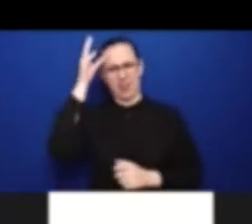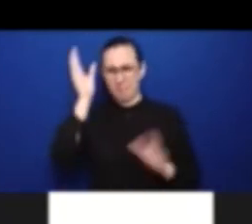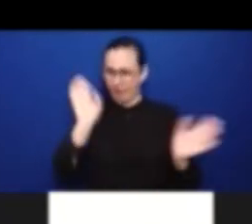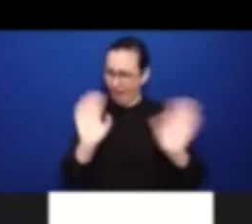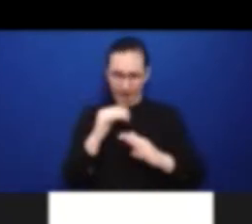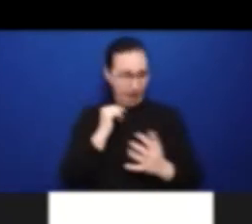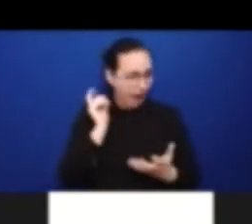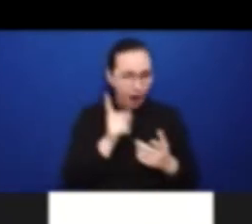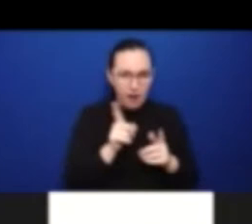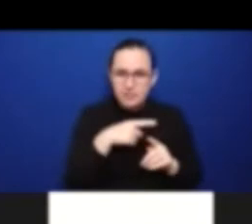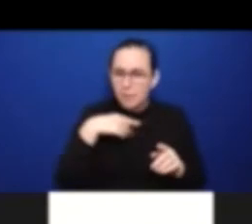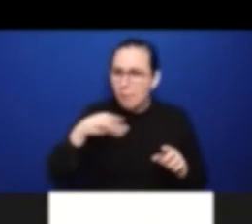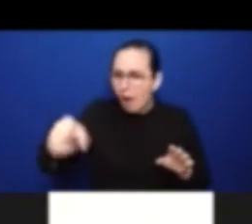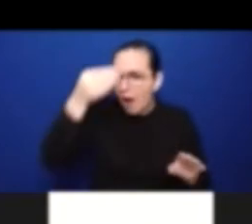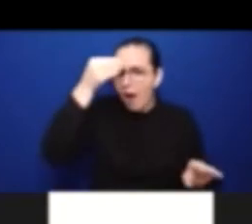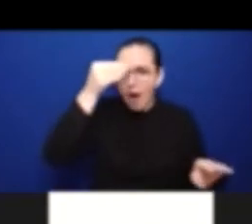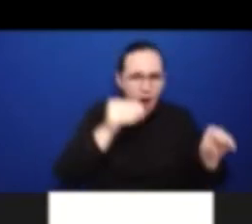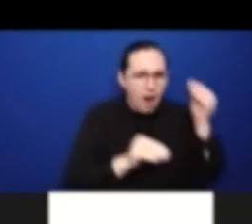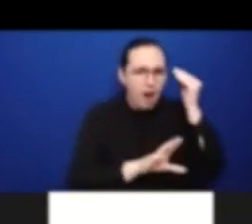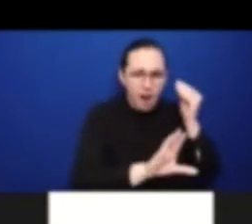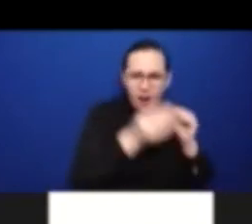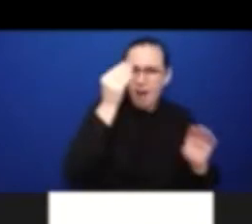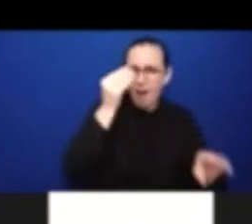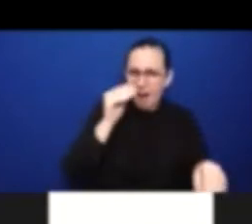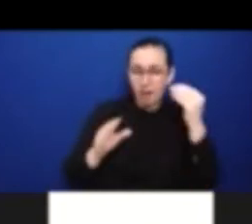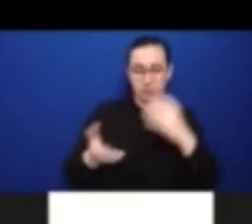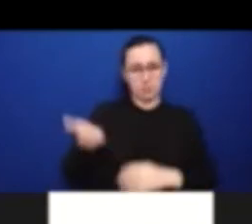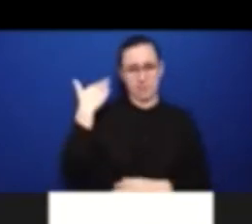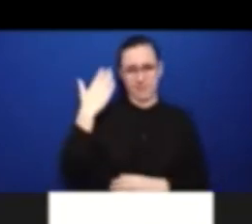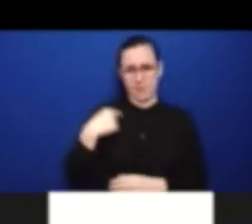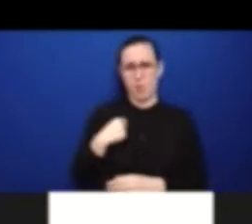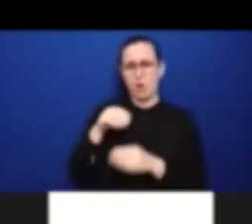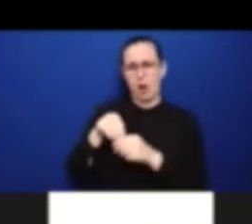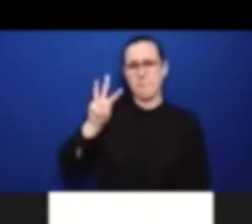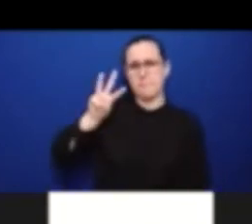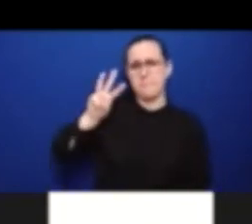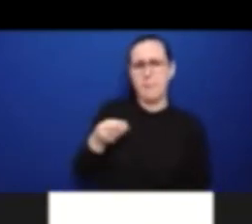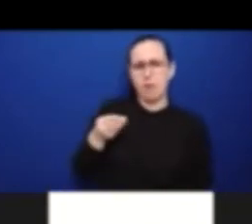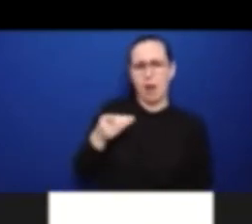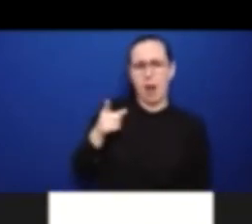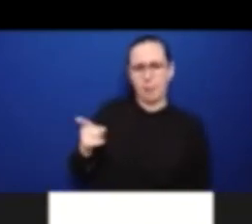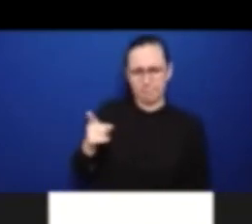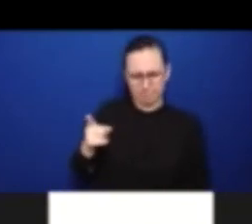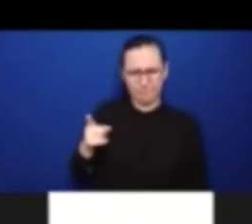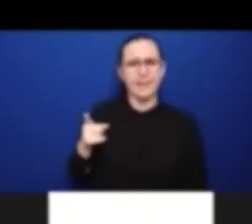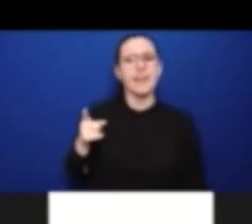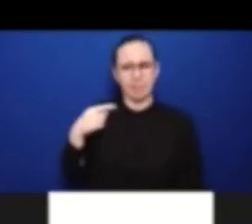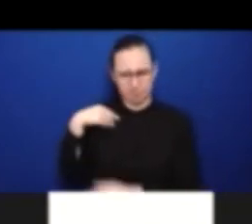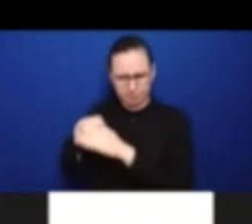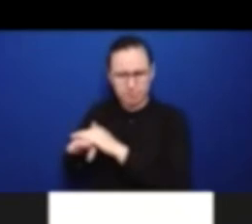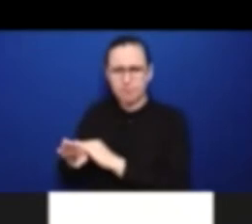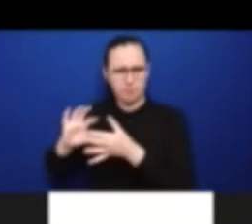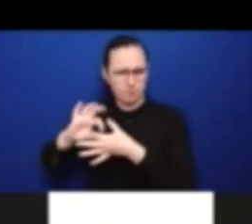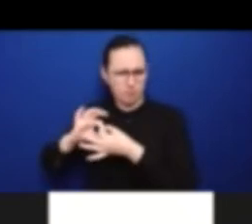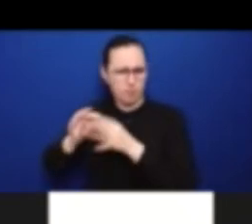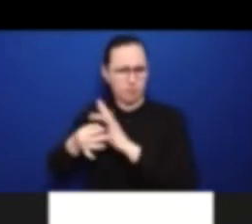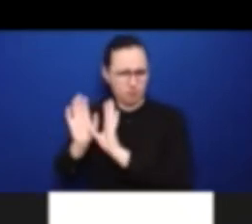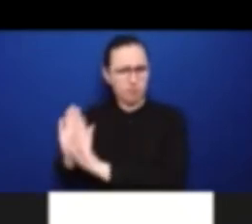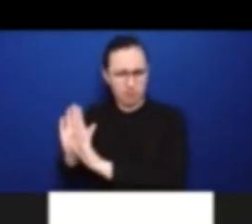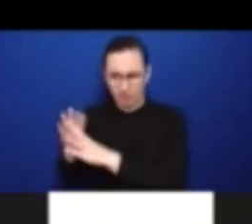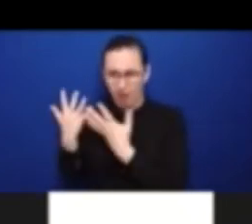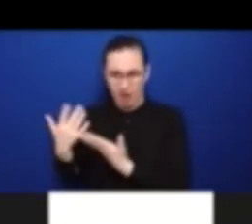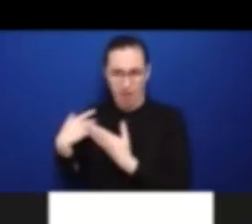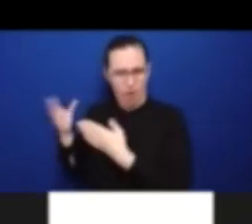sphere, I suppose, becoming a parliamentarian and being